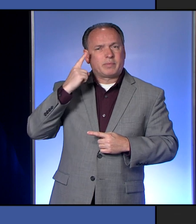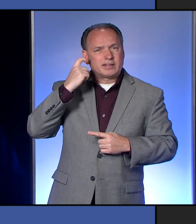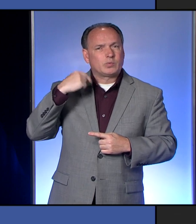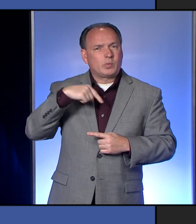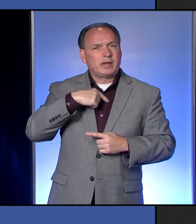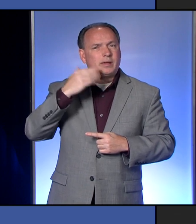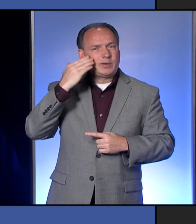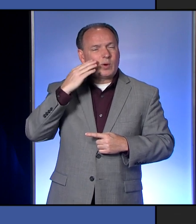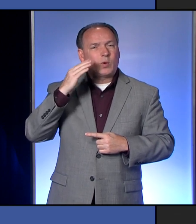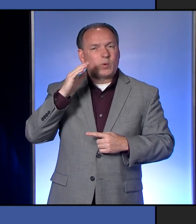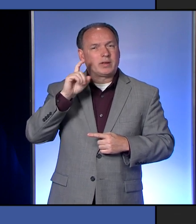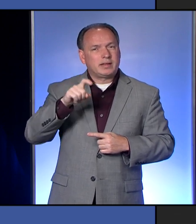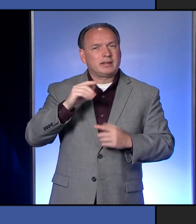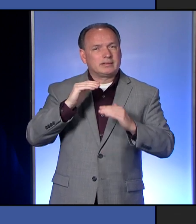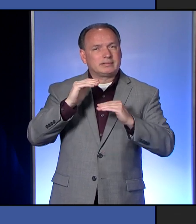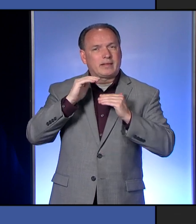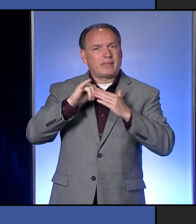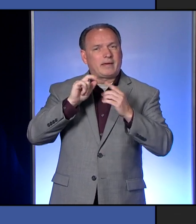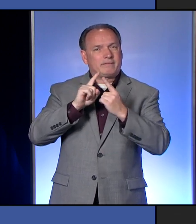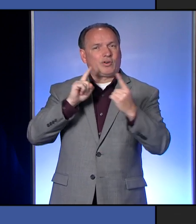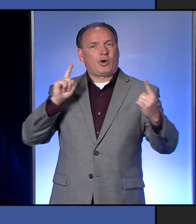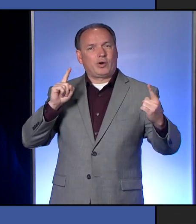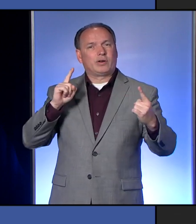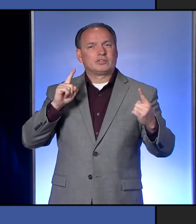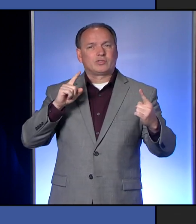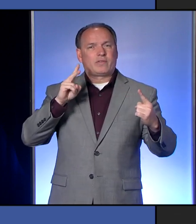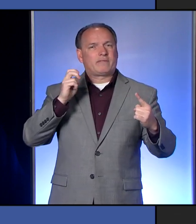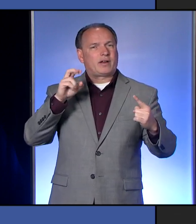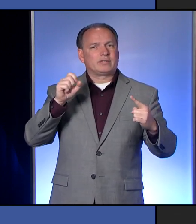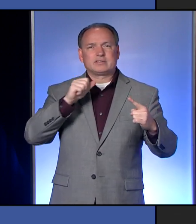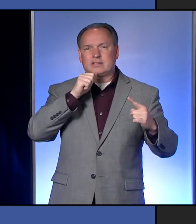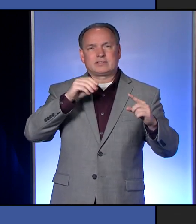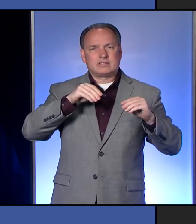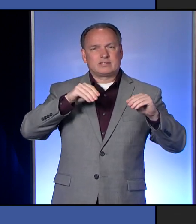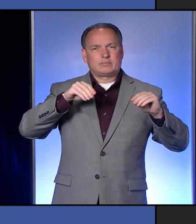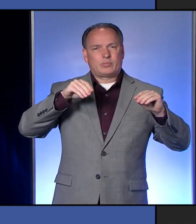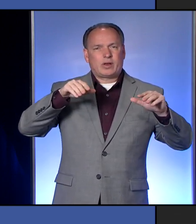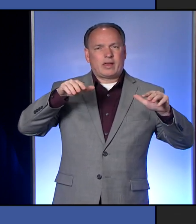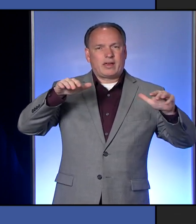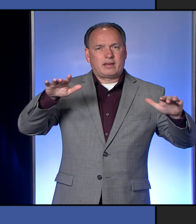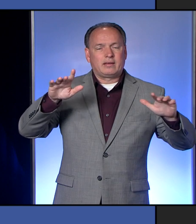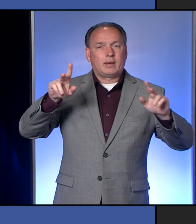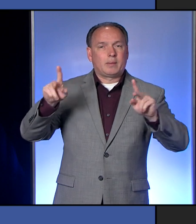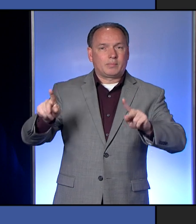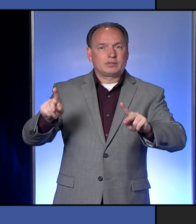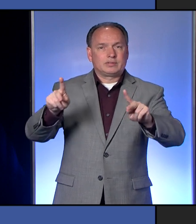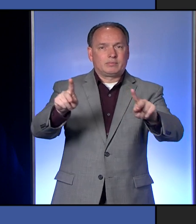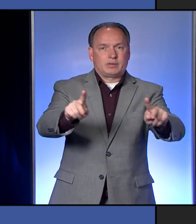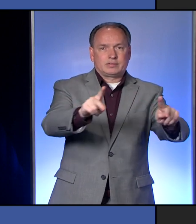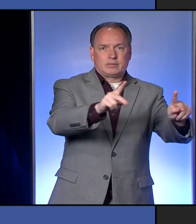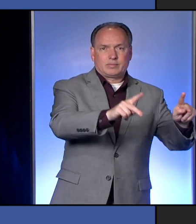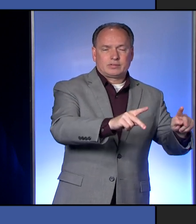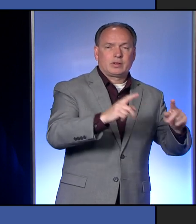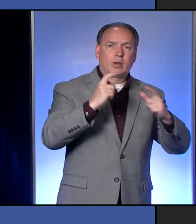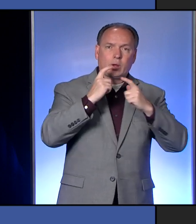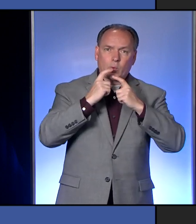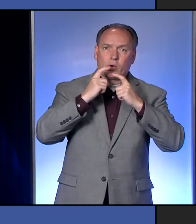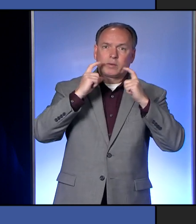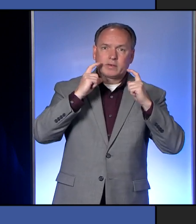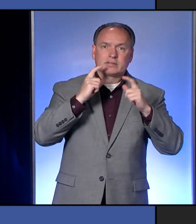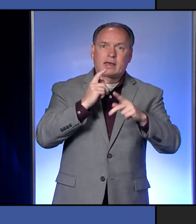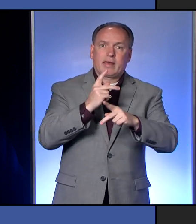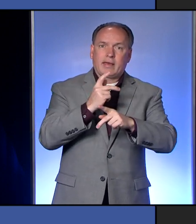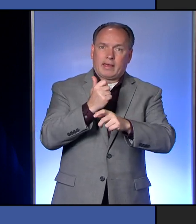that you need to be at least that far away for the virus to not spread from person to person. Wearing the mask does help